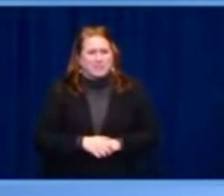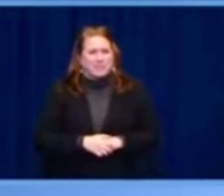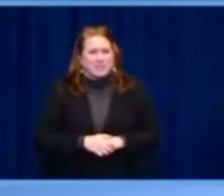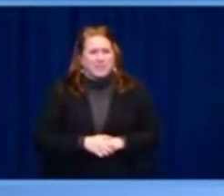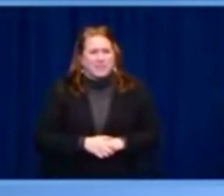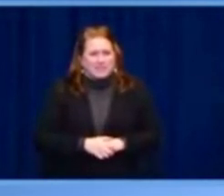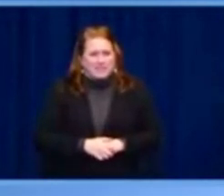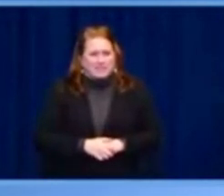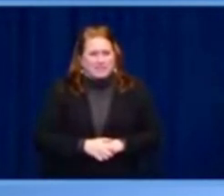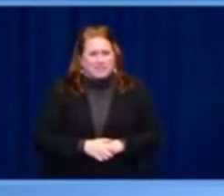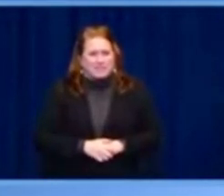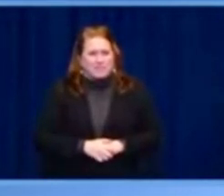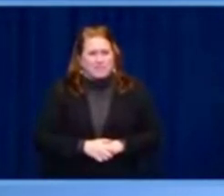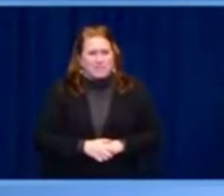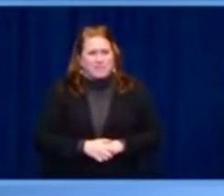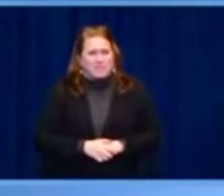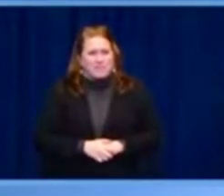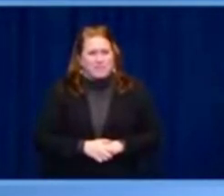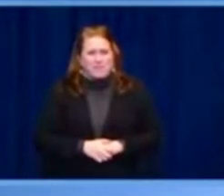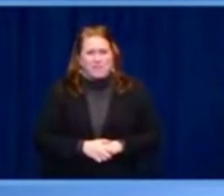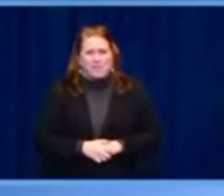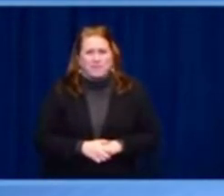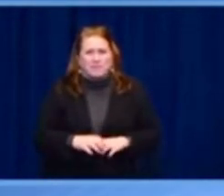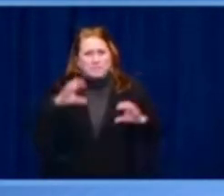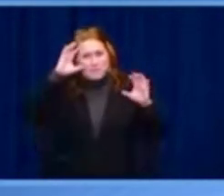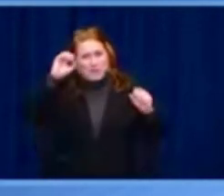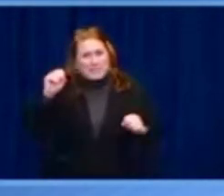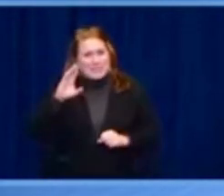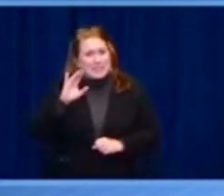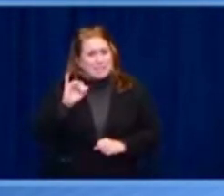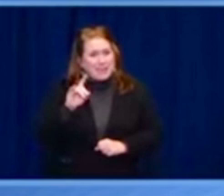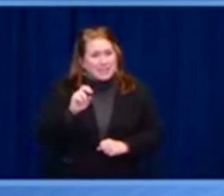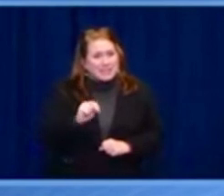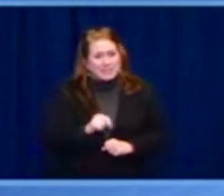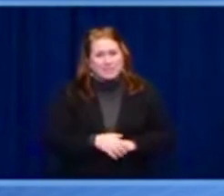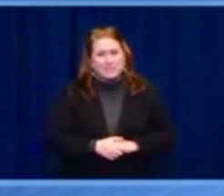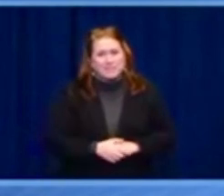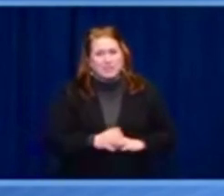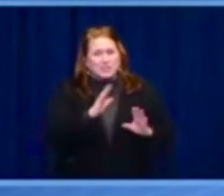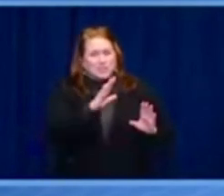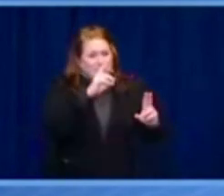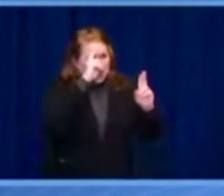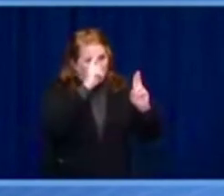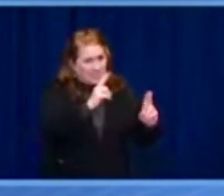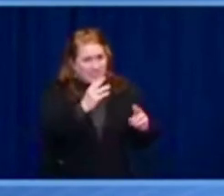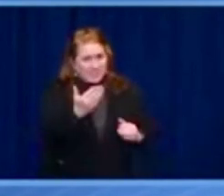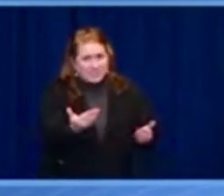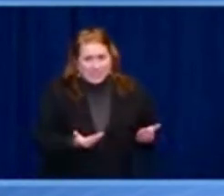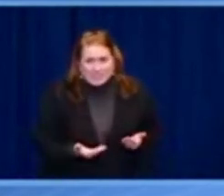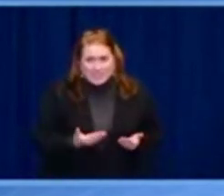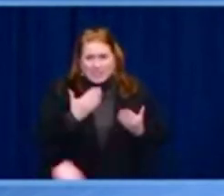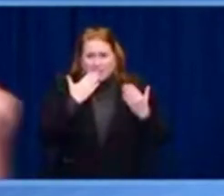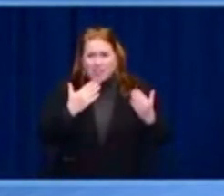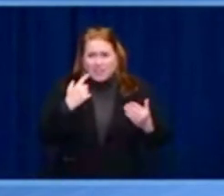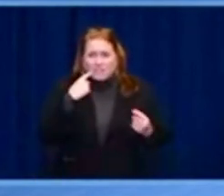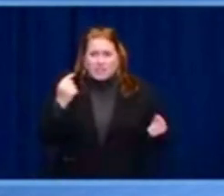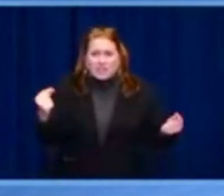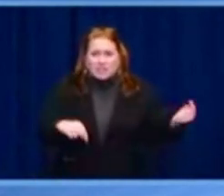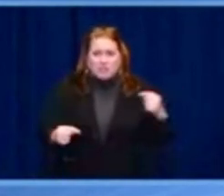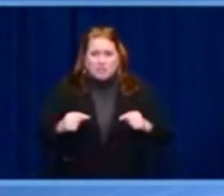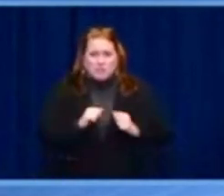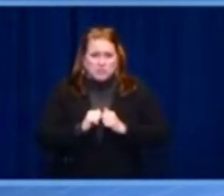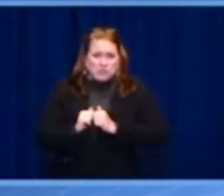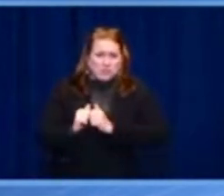world support for Ukraine's defense fight must continue for as long as it takes. This is our joy